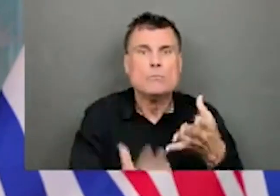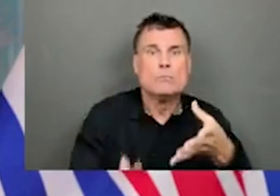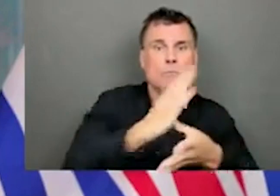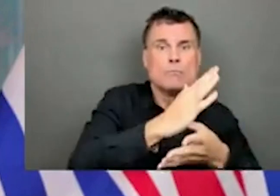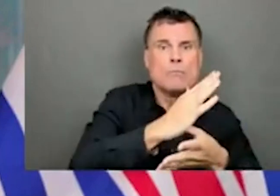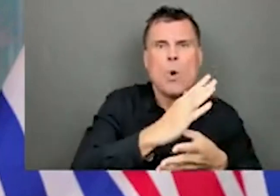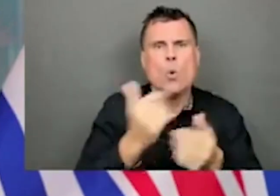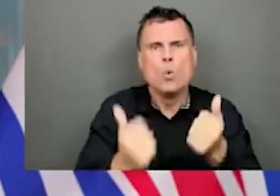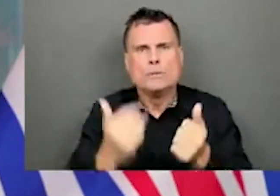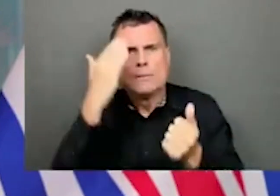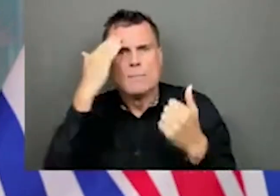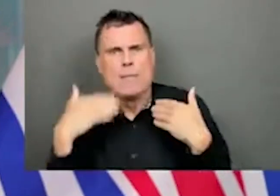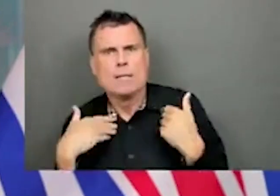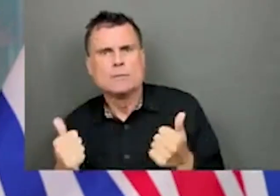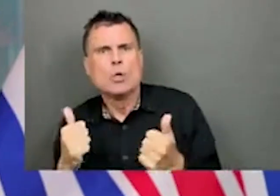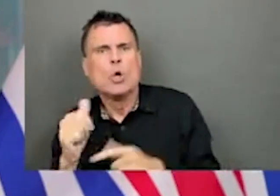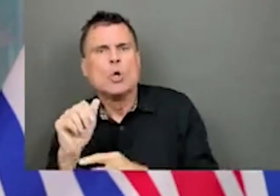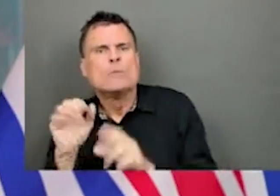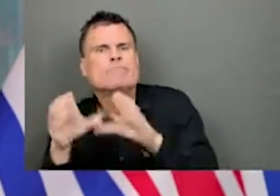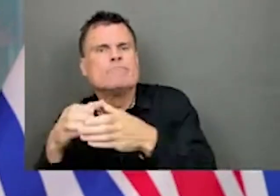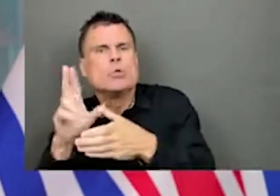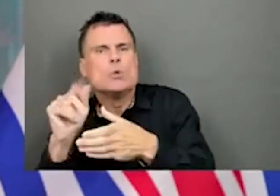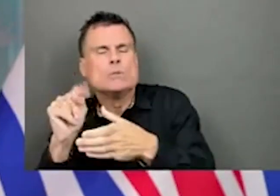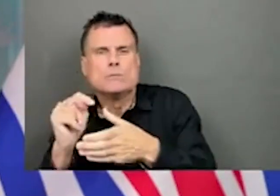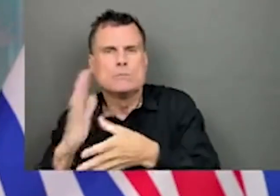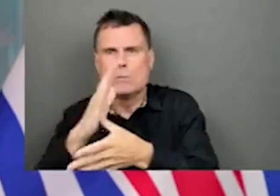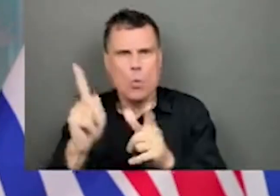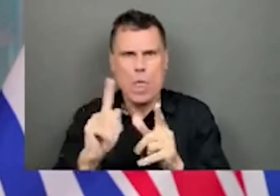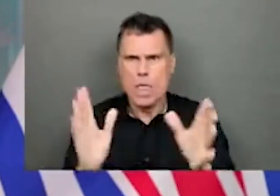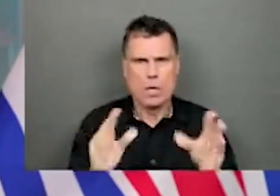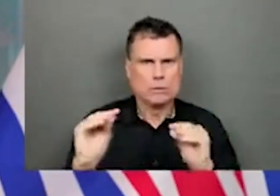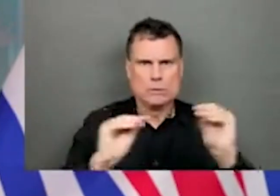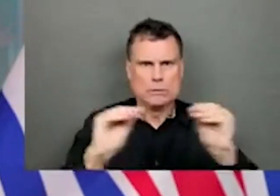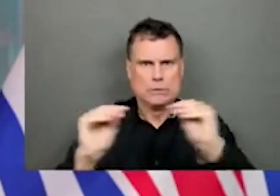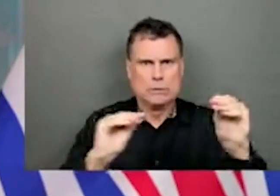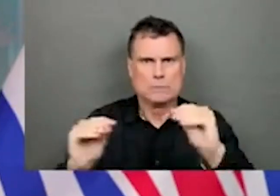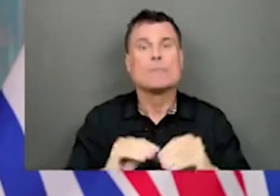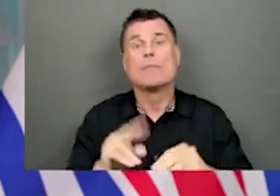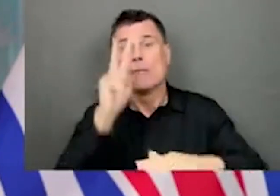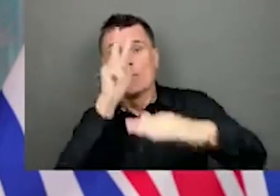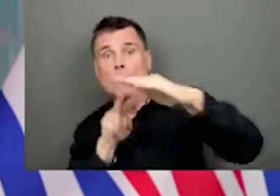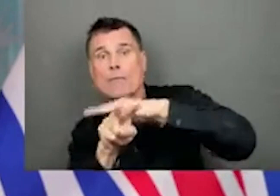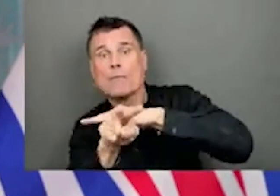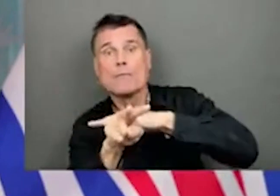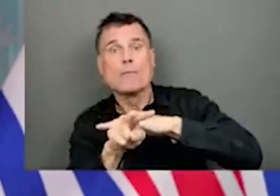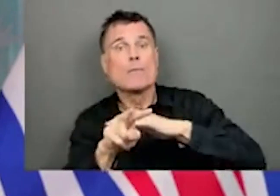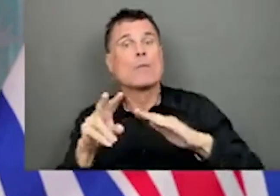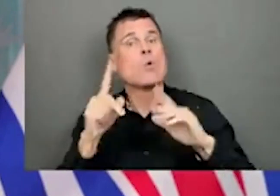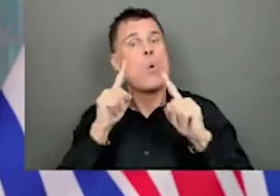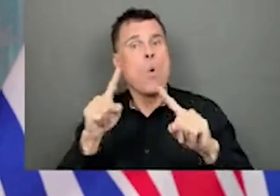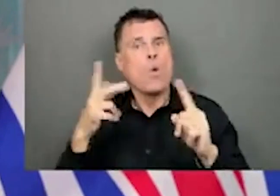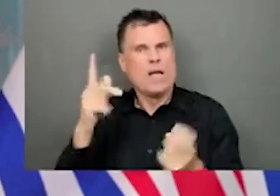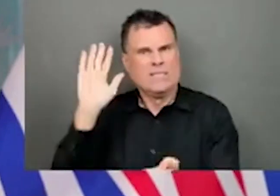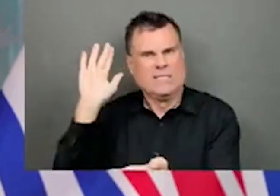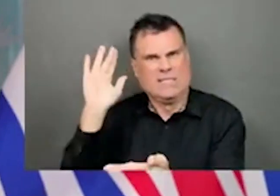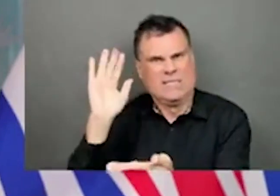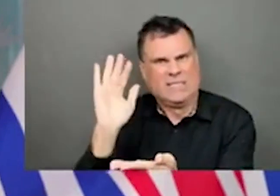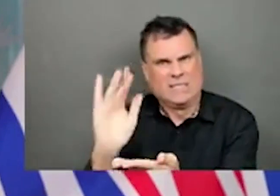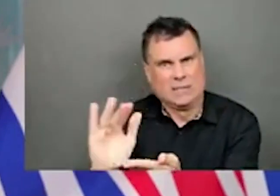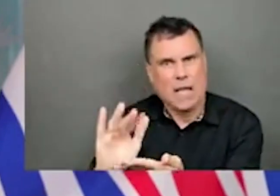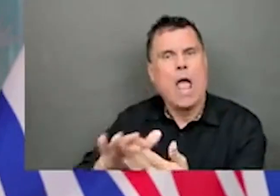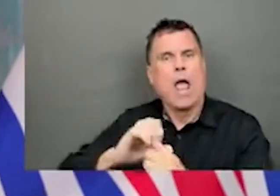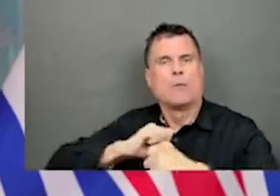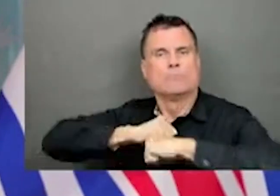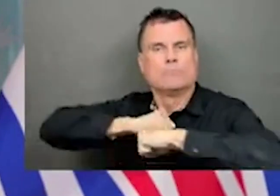personnel will be able to anticipate, de-escalate, and ultimately prevent aggression and violence. To implement the